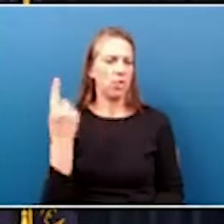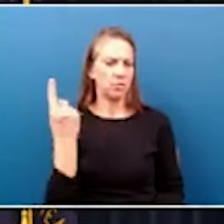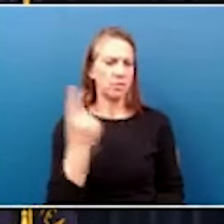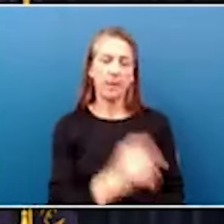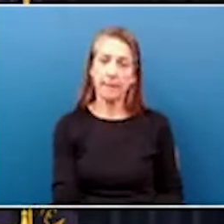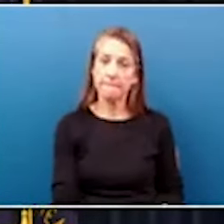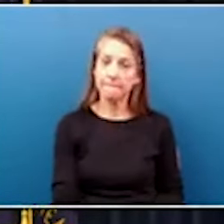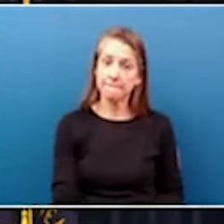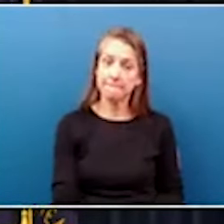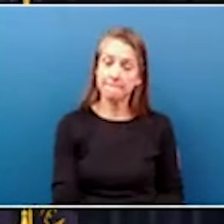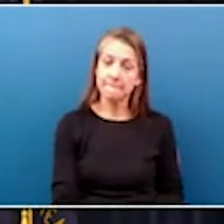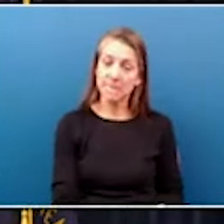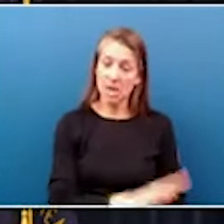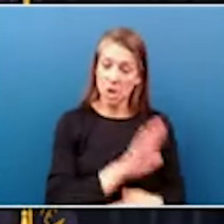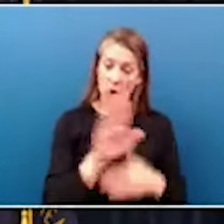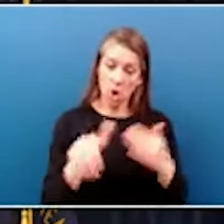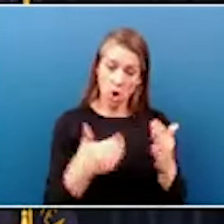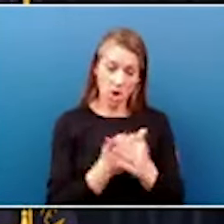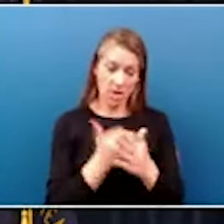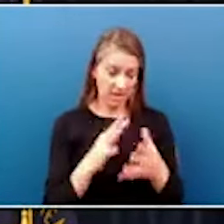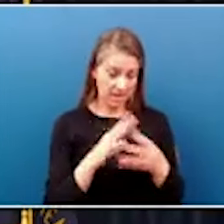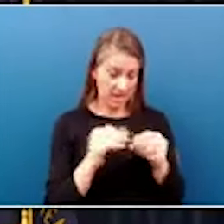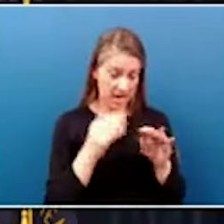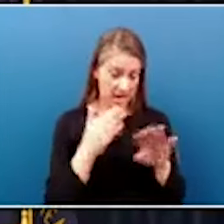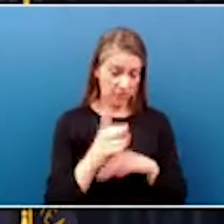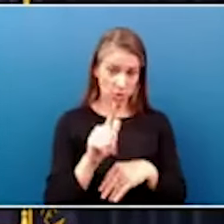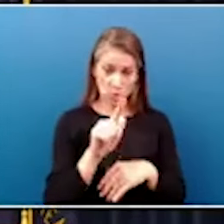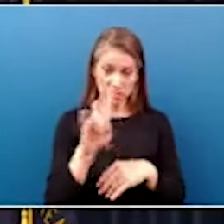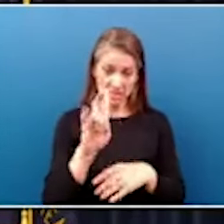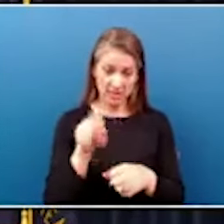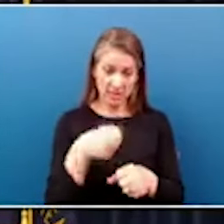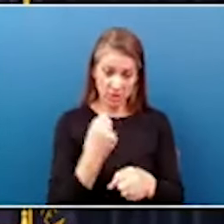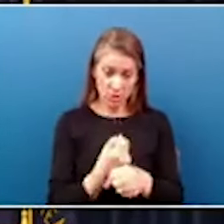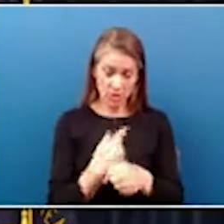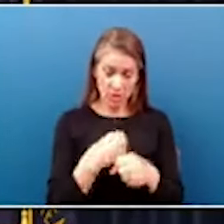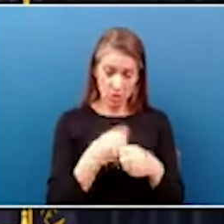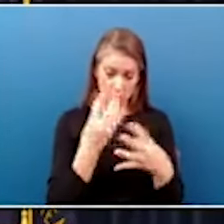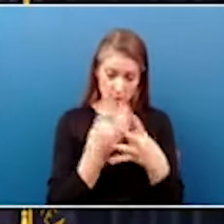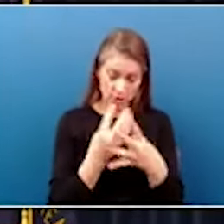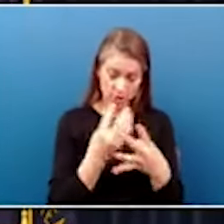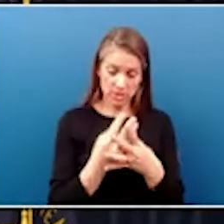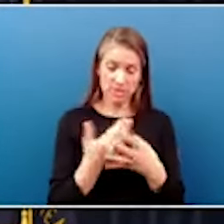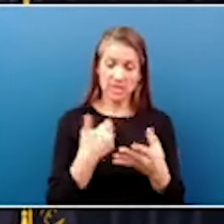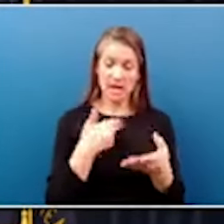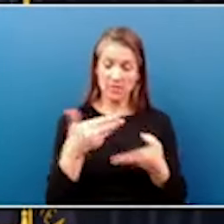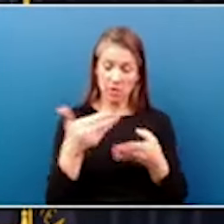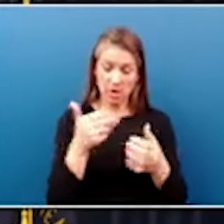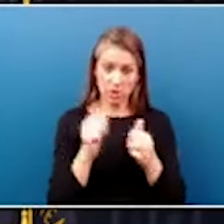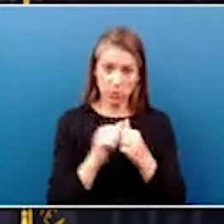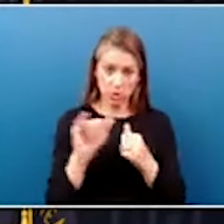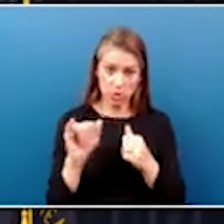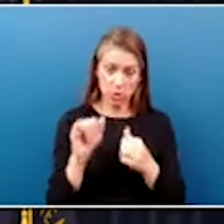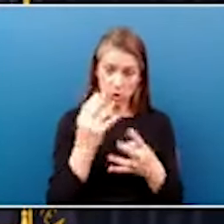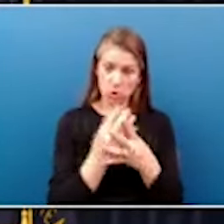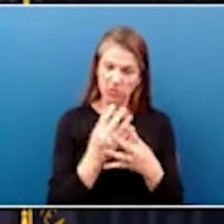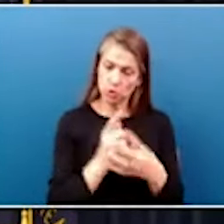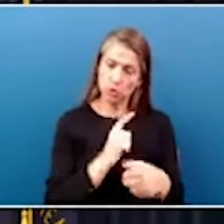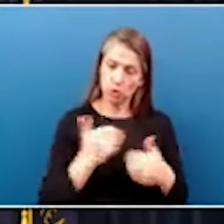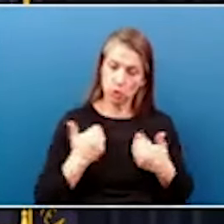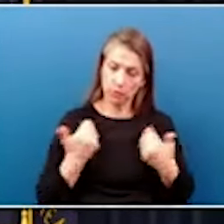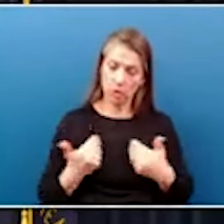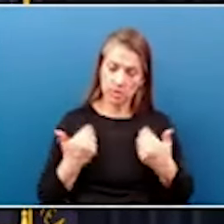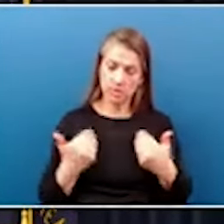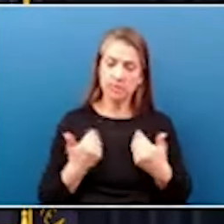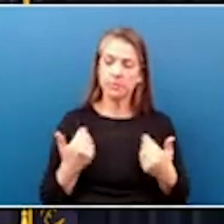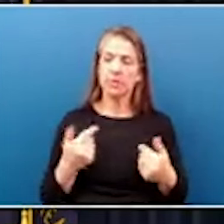All of this to say that after 27 years of serving in corrections and having interaction with juveniles as they were transferred from detention to prisons,